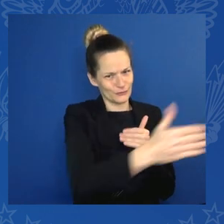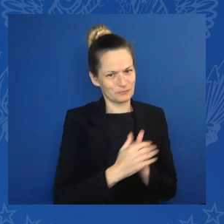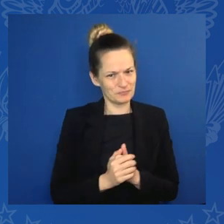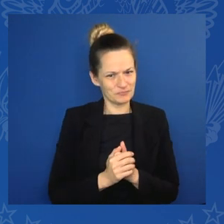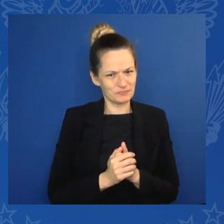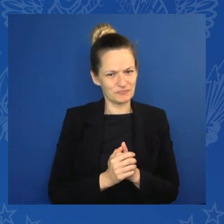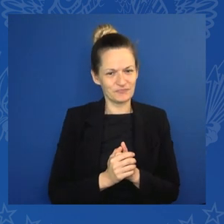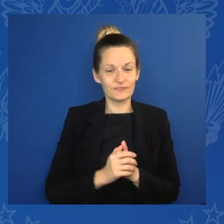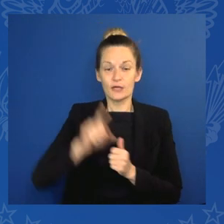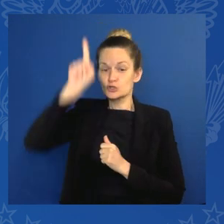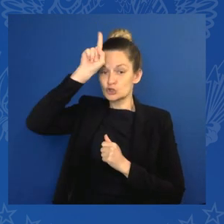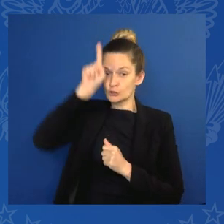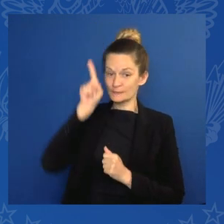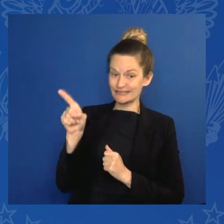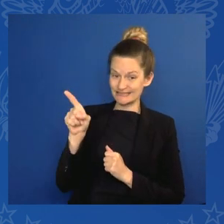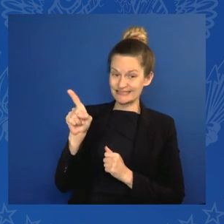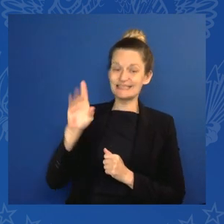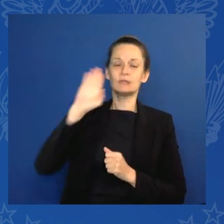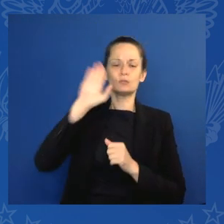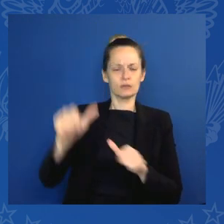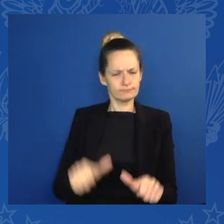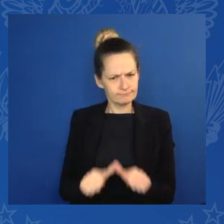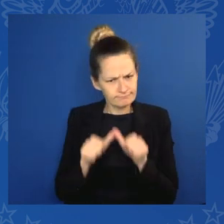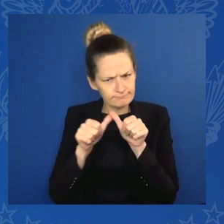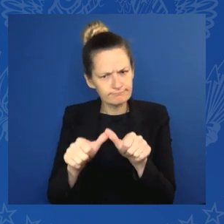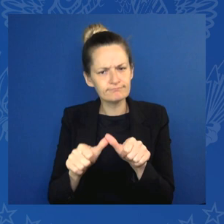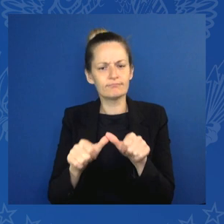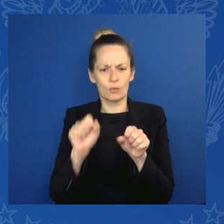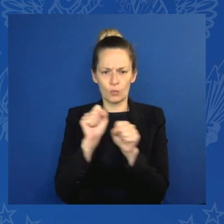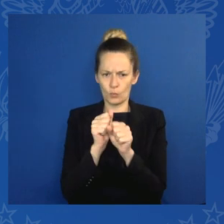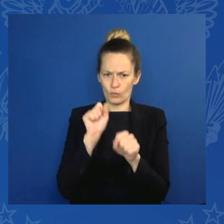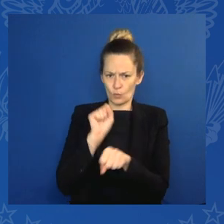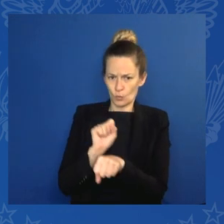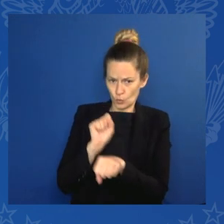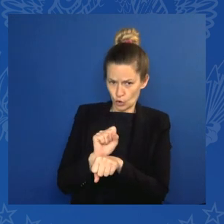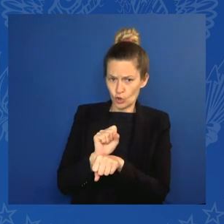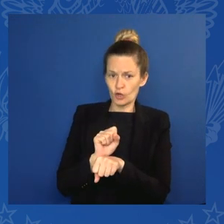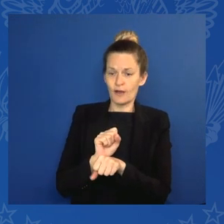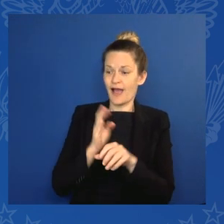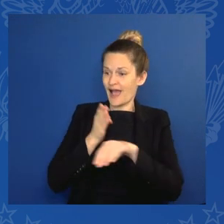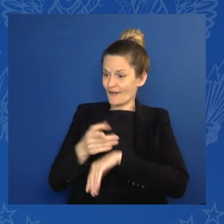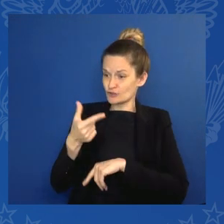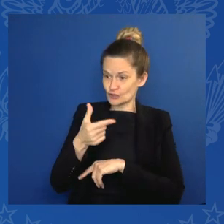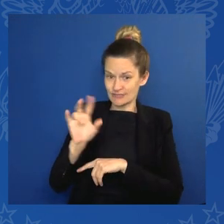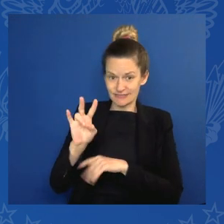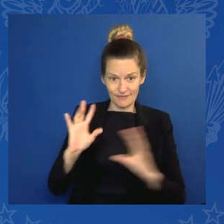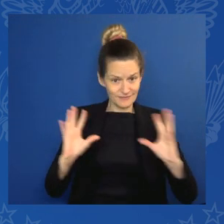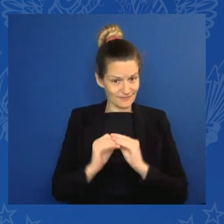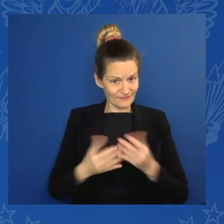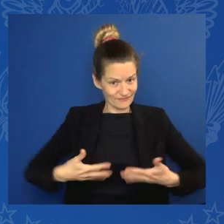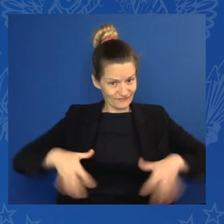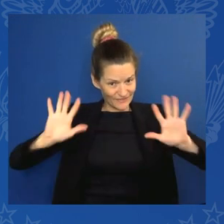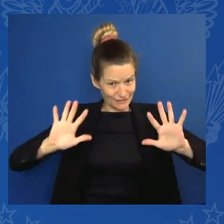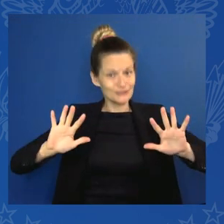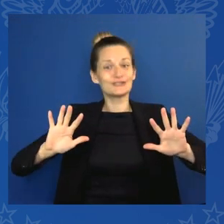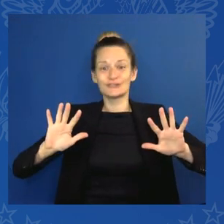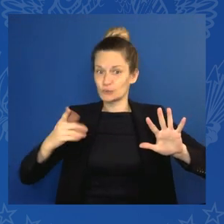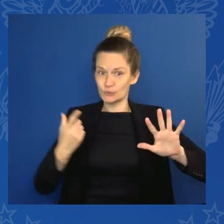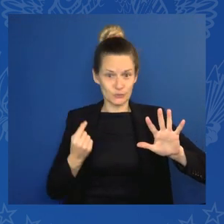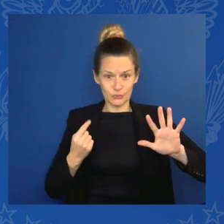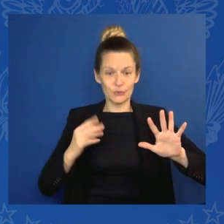an equitable world, and I will hand over an even stronger joint initiative to FUMIO end of this year.